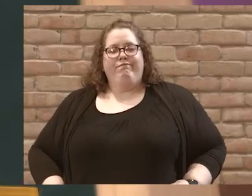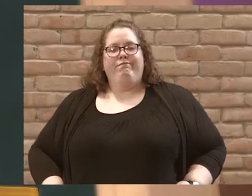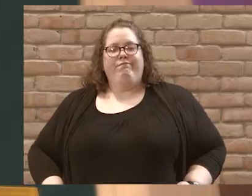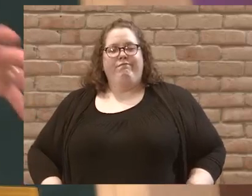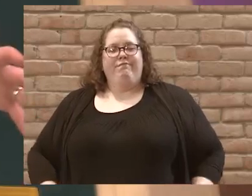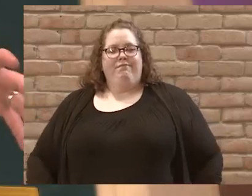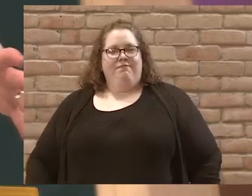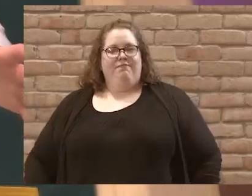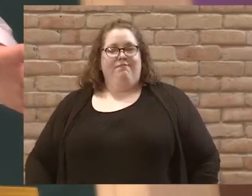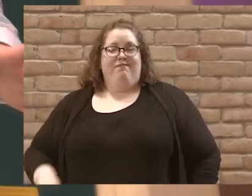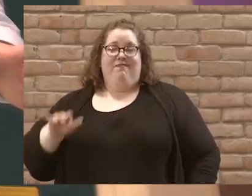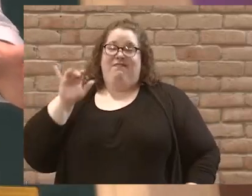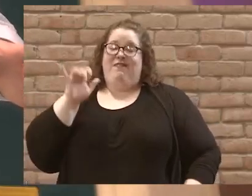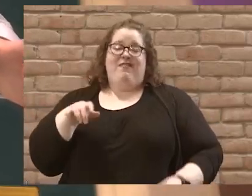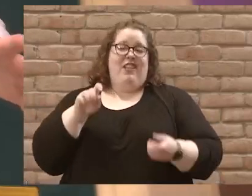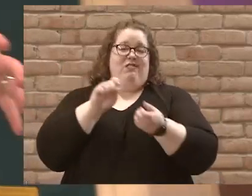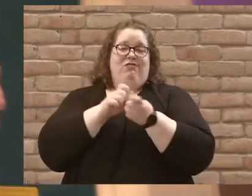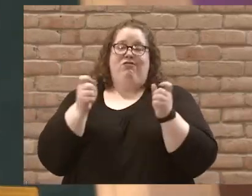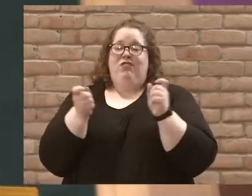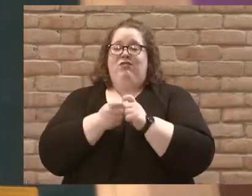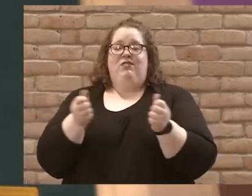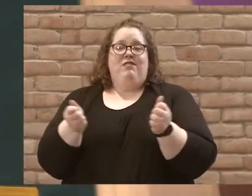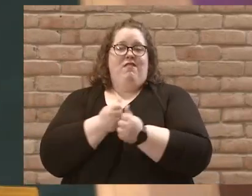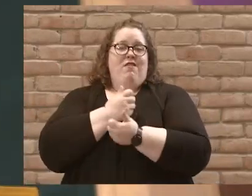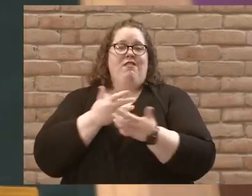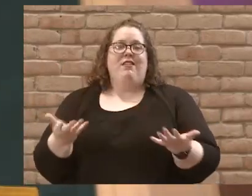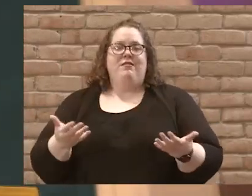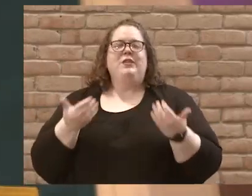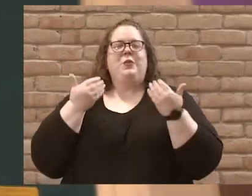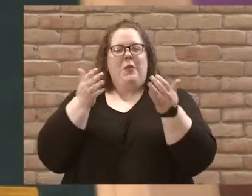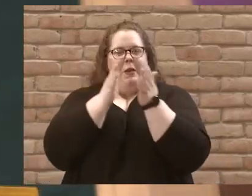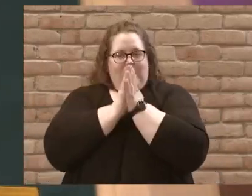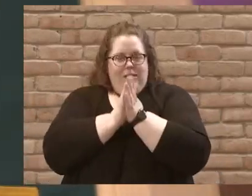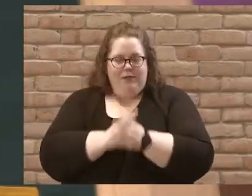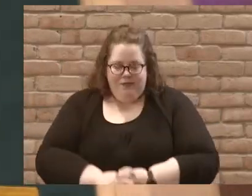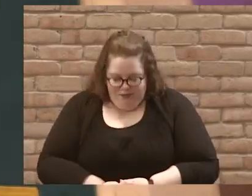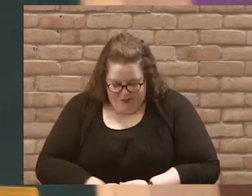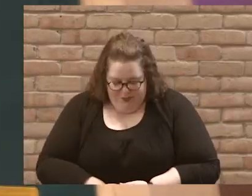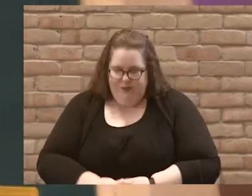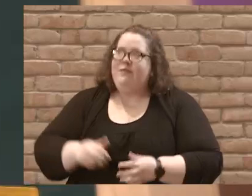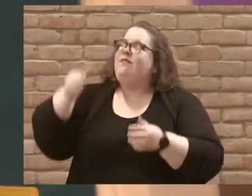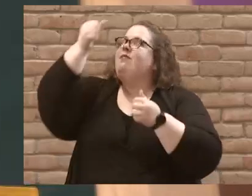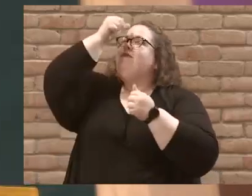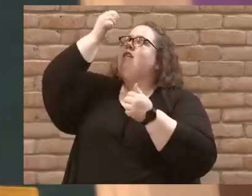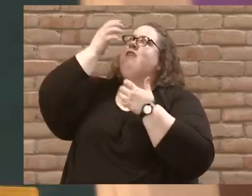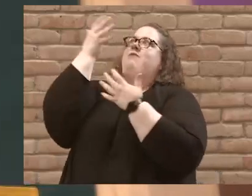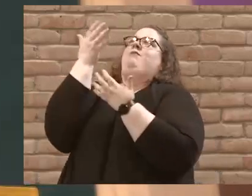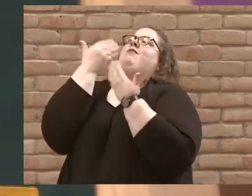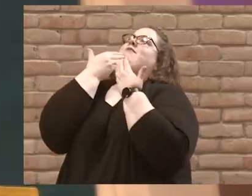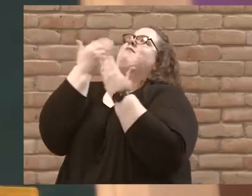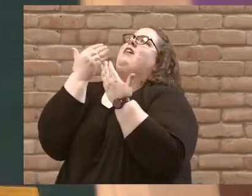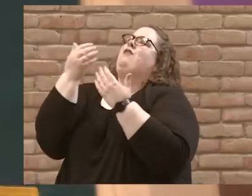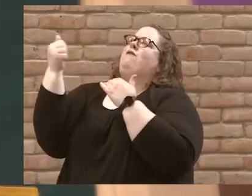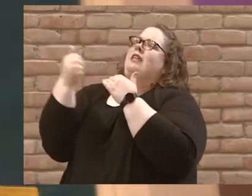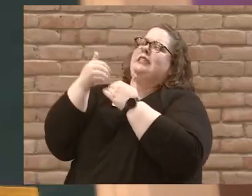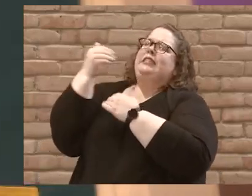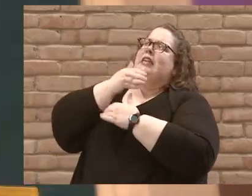And that changes everything. Let's pray. Father, thank you for sending your son Jesus